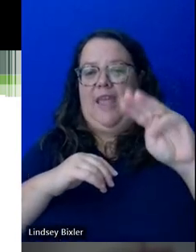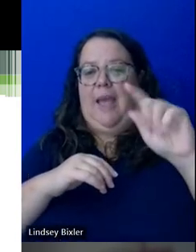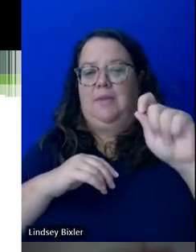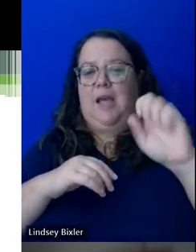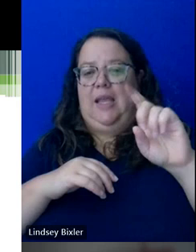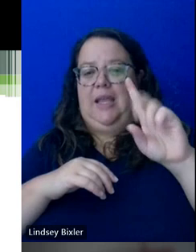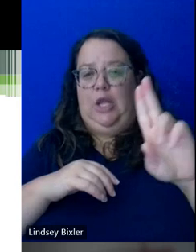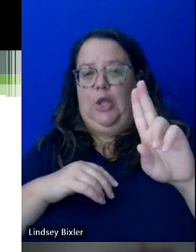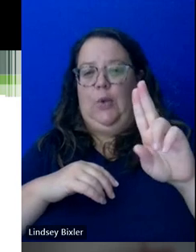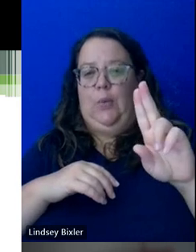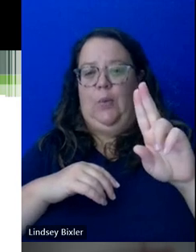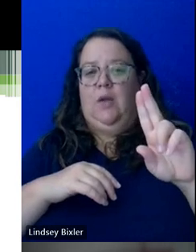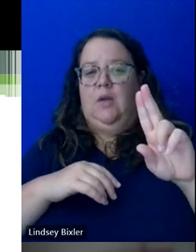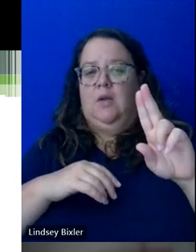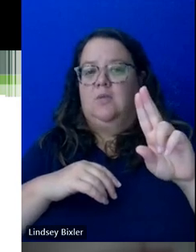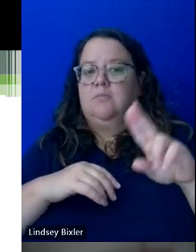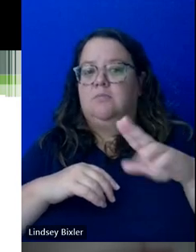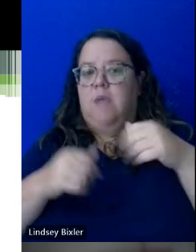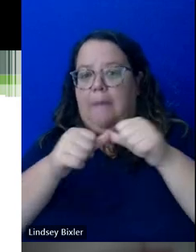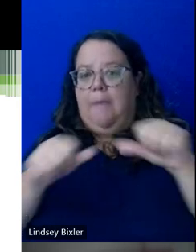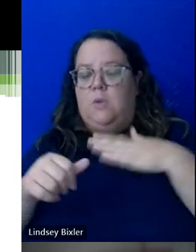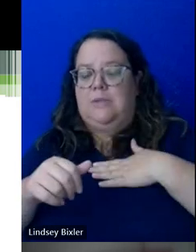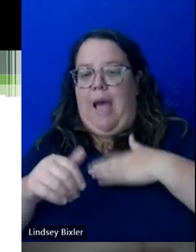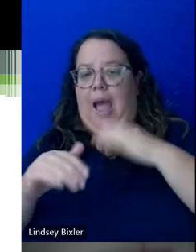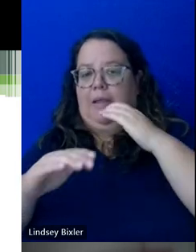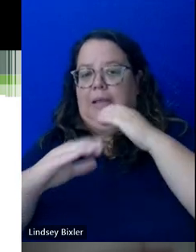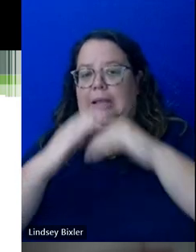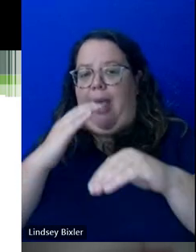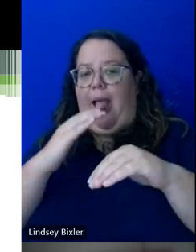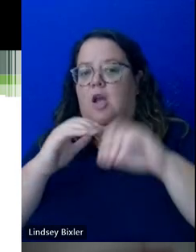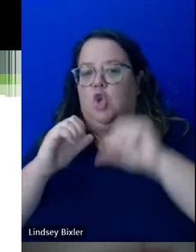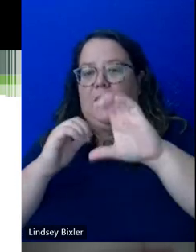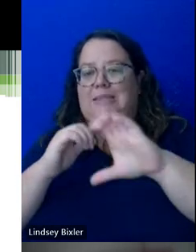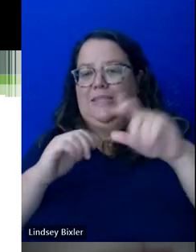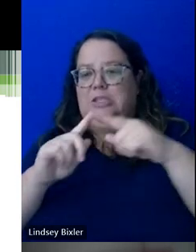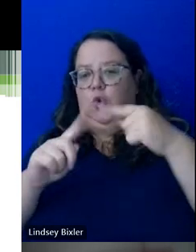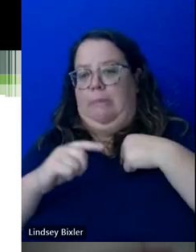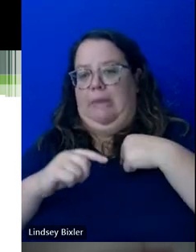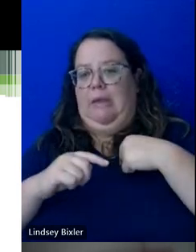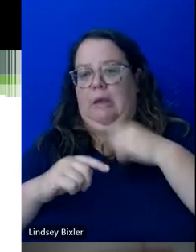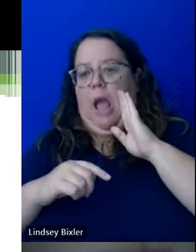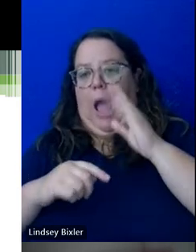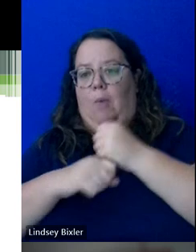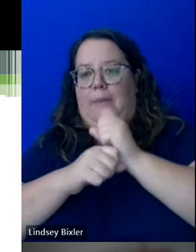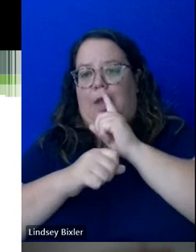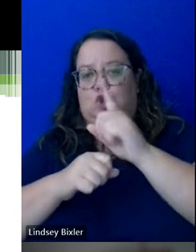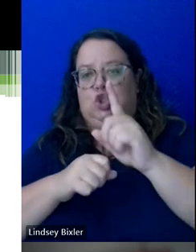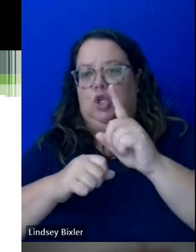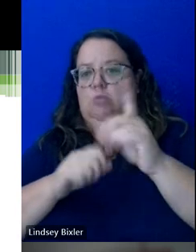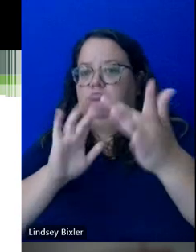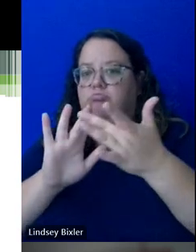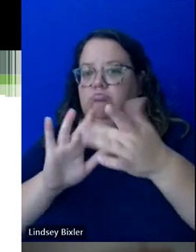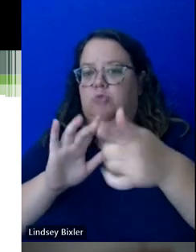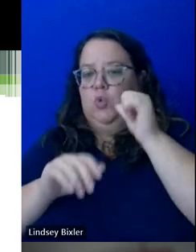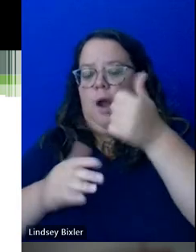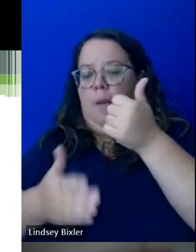in response to this question as well. You're welcome to just copy me on it, and I'll make sure that we're in touch with you by tomorrow morning.